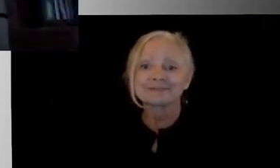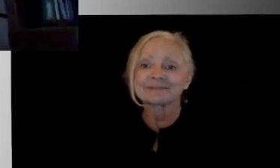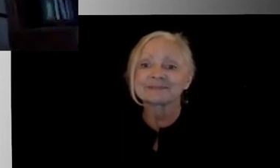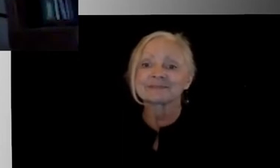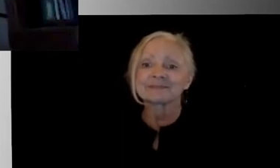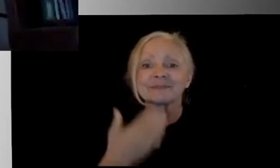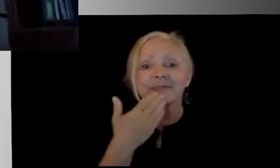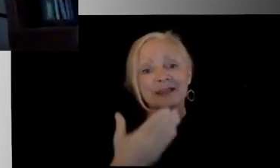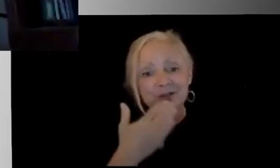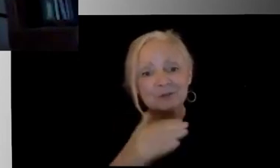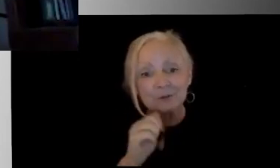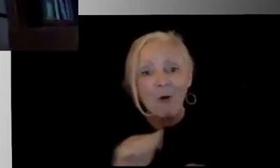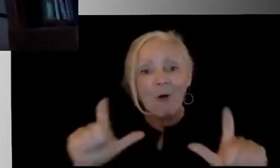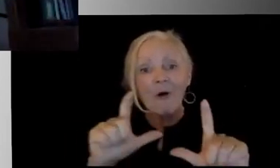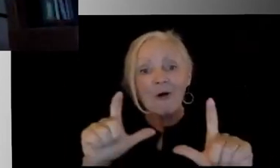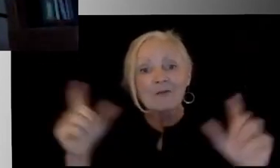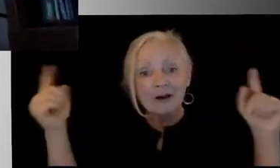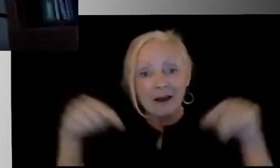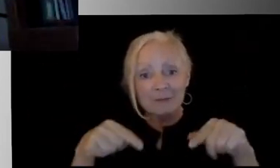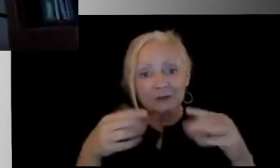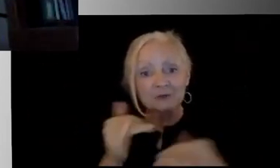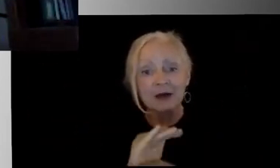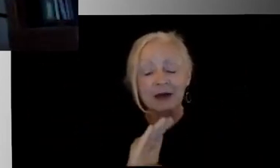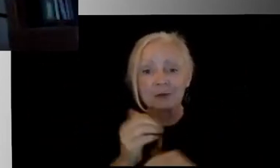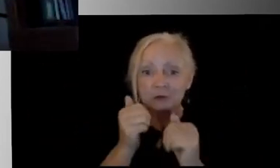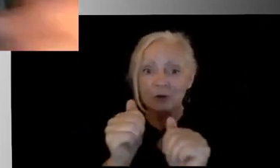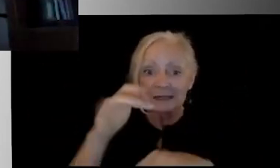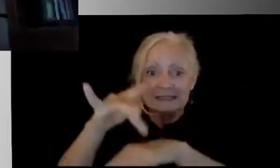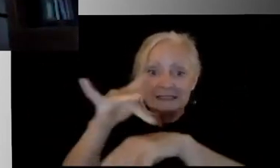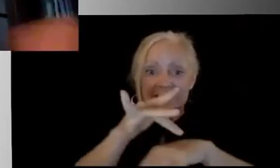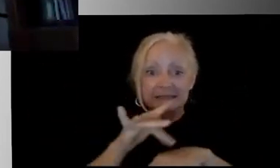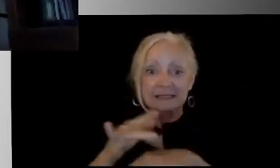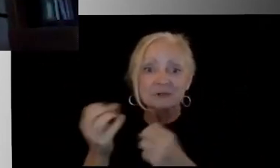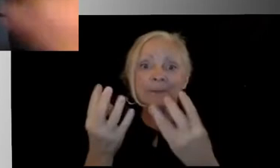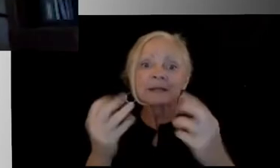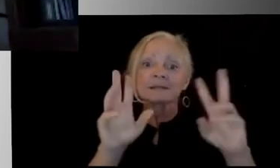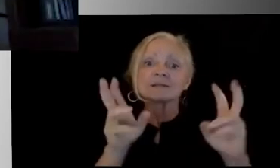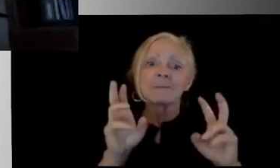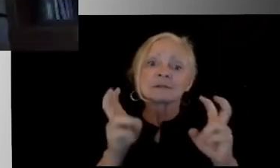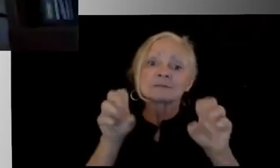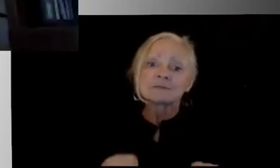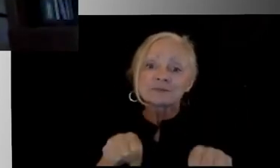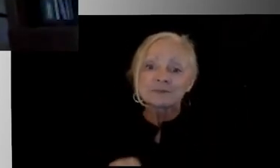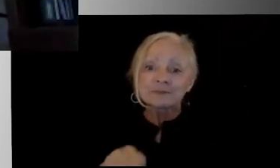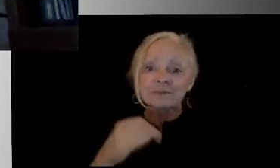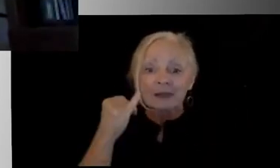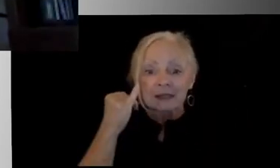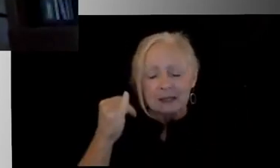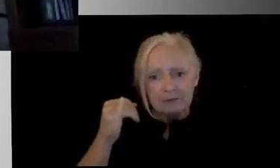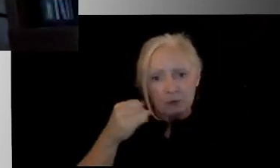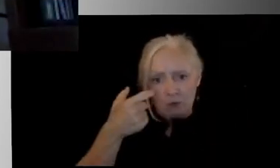all for being here tonight. We're going to try and get to as many topics as possible, and if you're watching, you can submit questions in the Facebook box below,